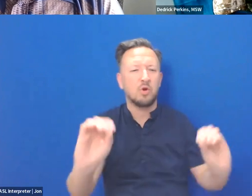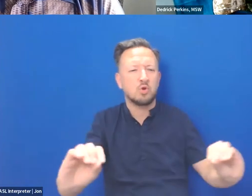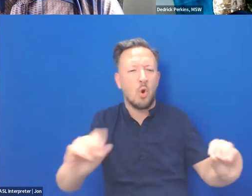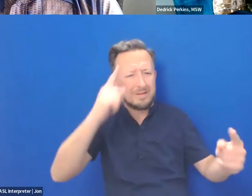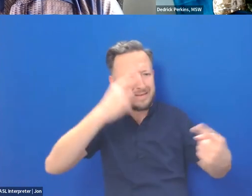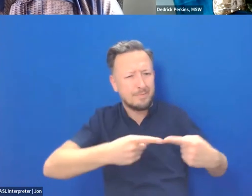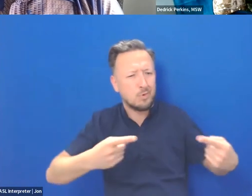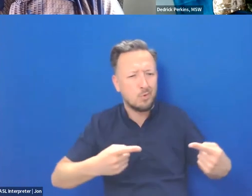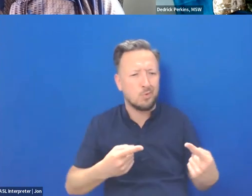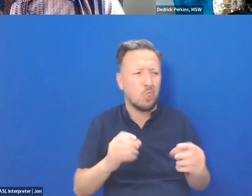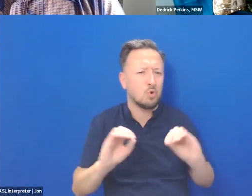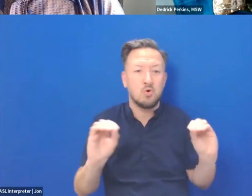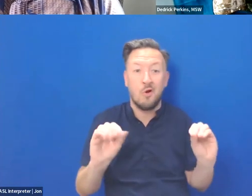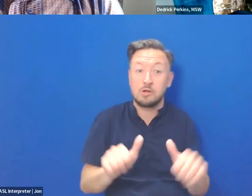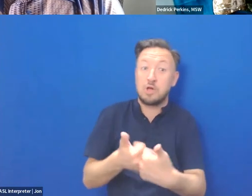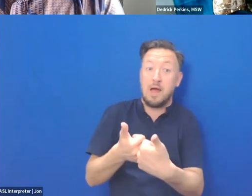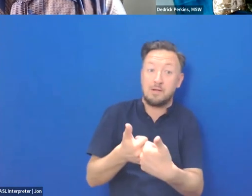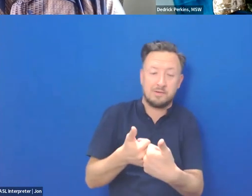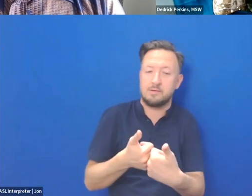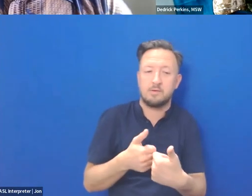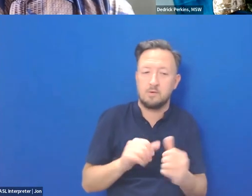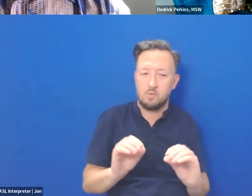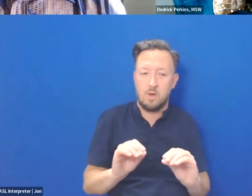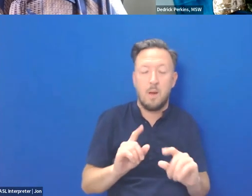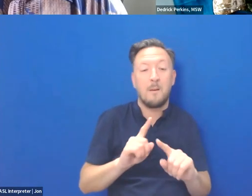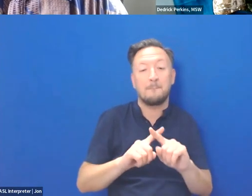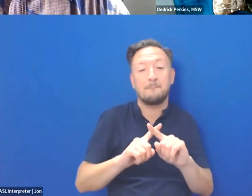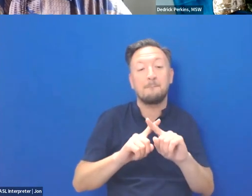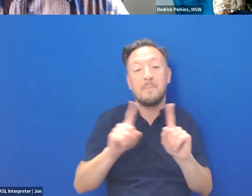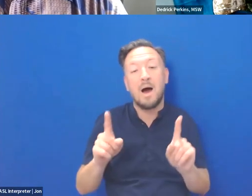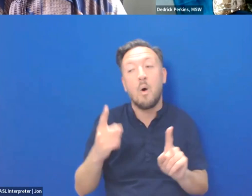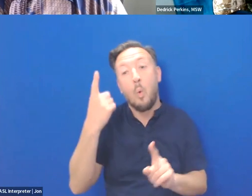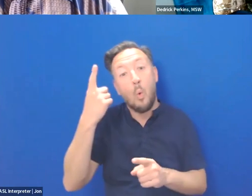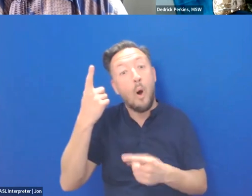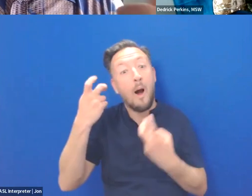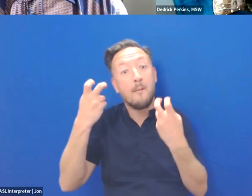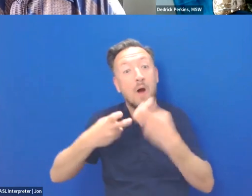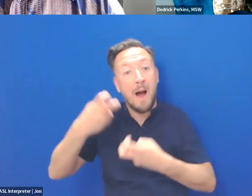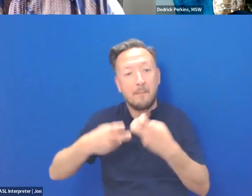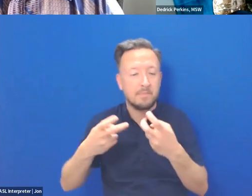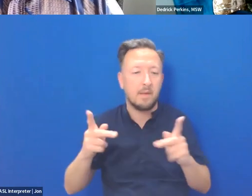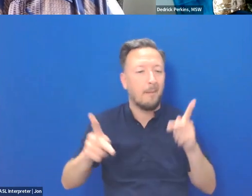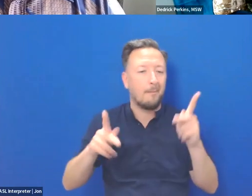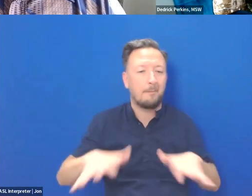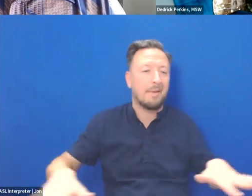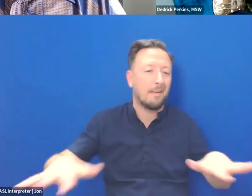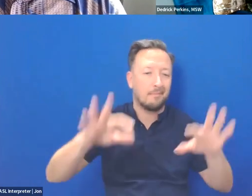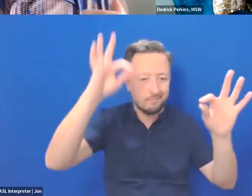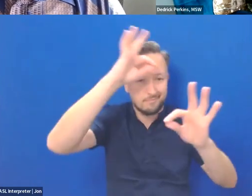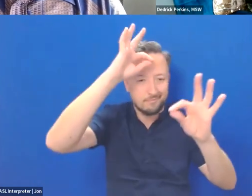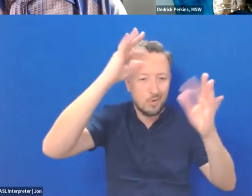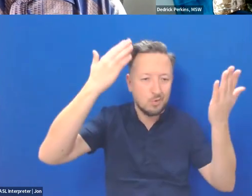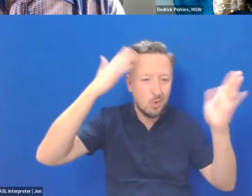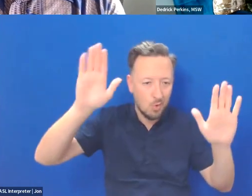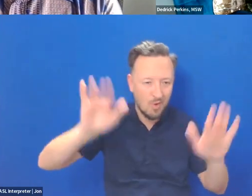There's no challenges. The only thing that we have is people don't know. So that goes back to the exposure. And